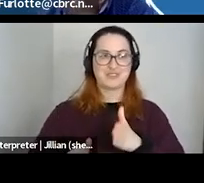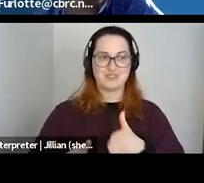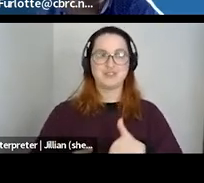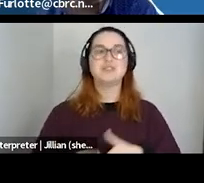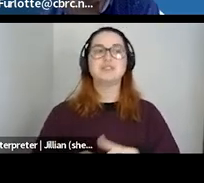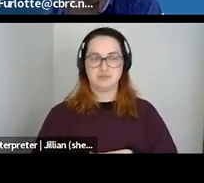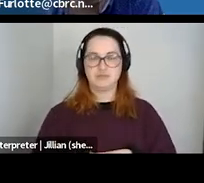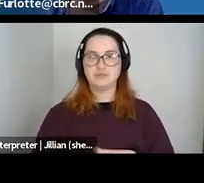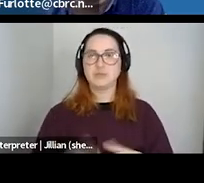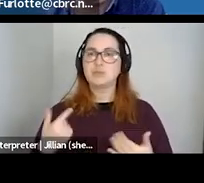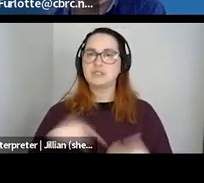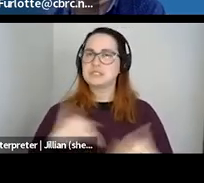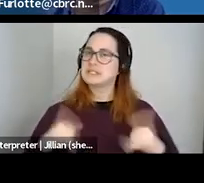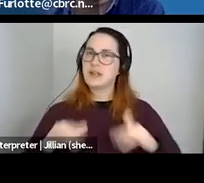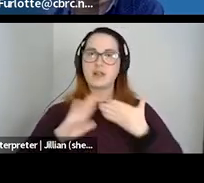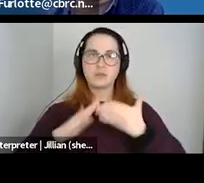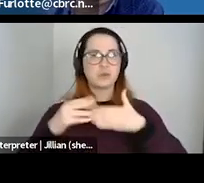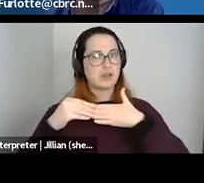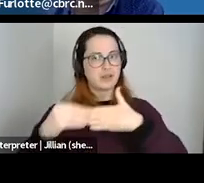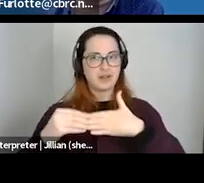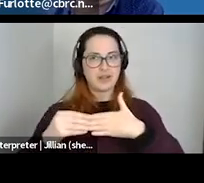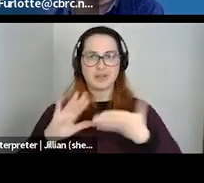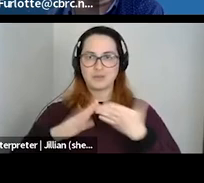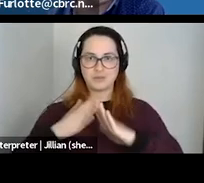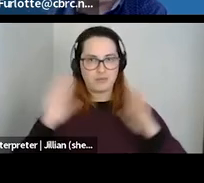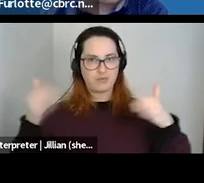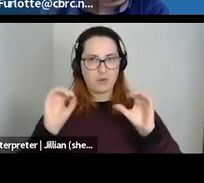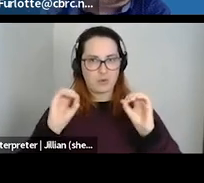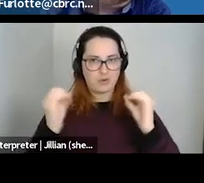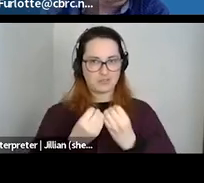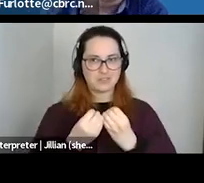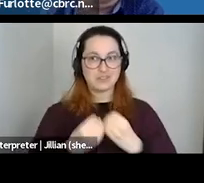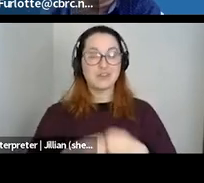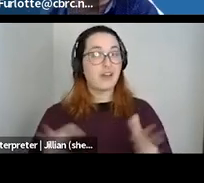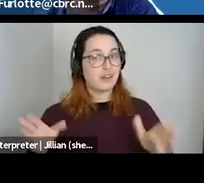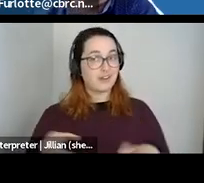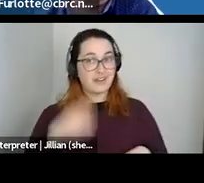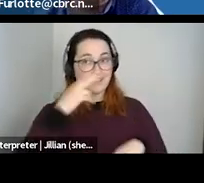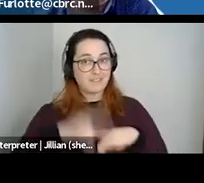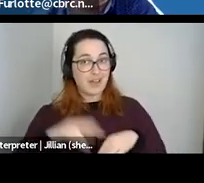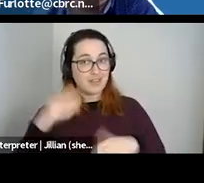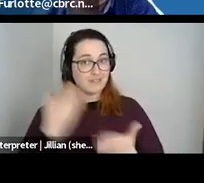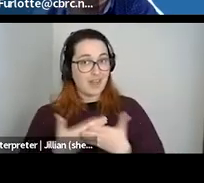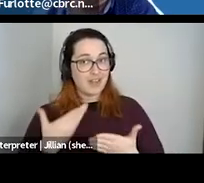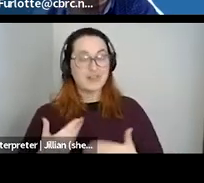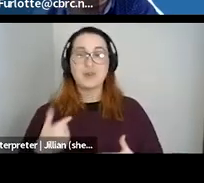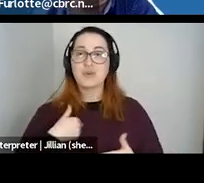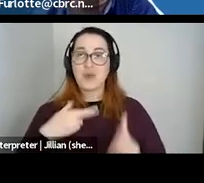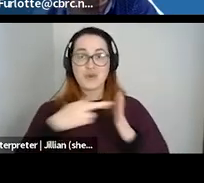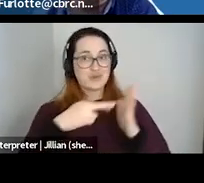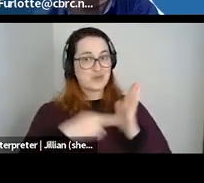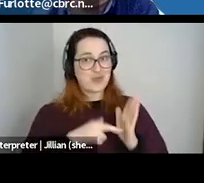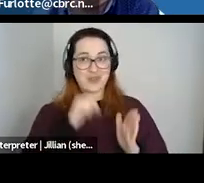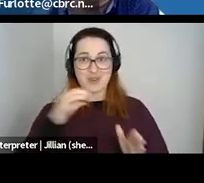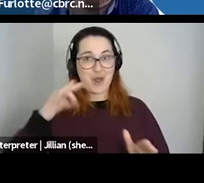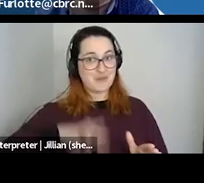continue to be a community-led and community-focused organization. We are, fun fact, registered non-profitable charitable organization